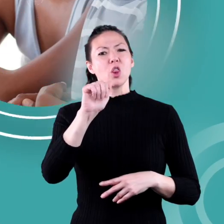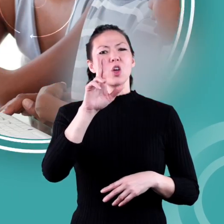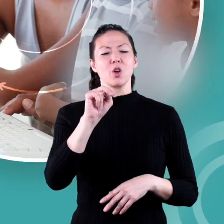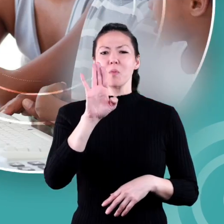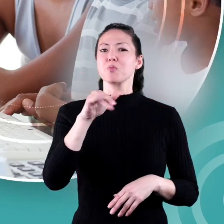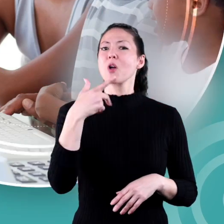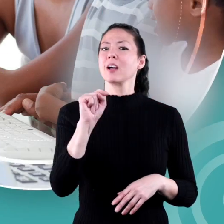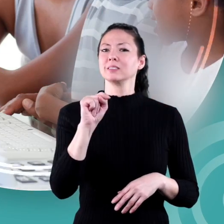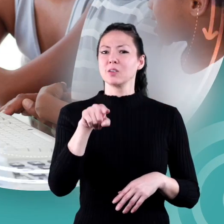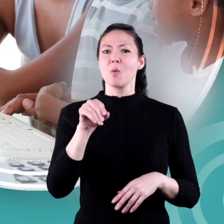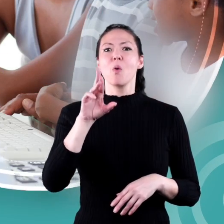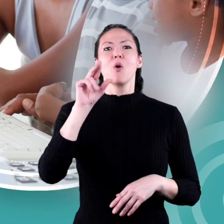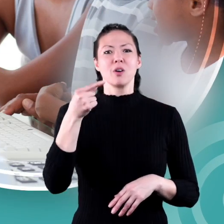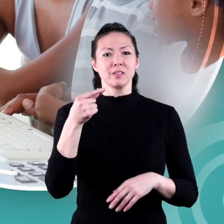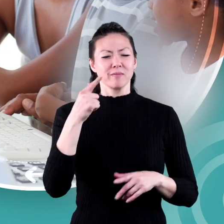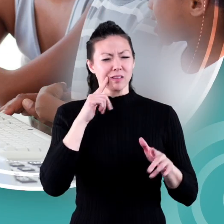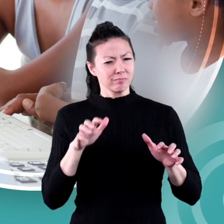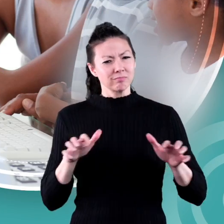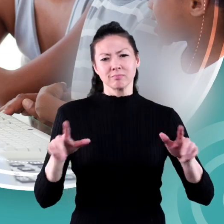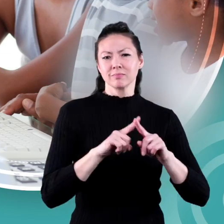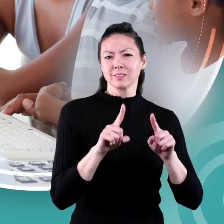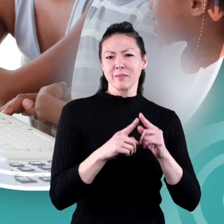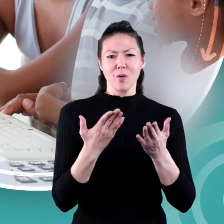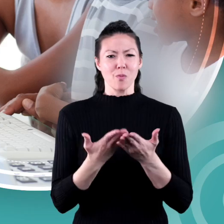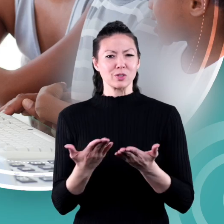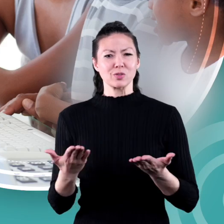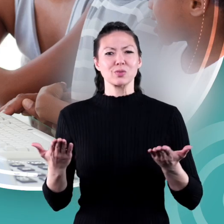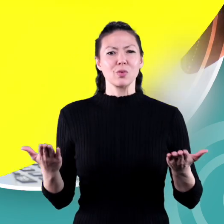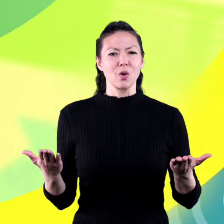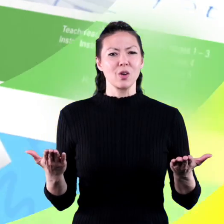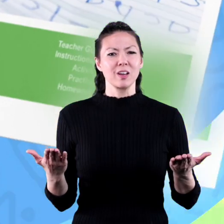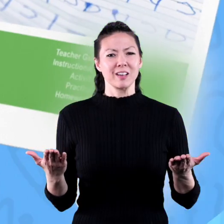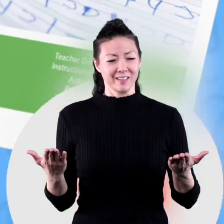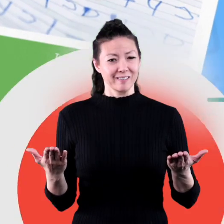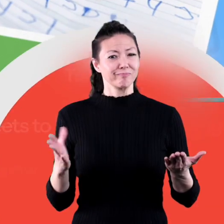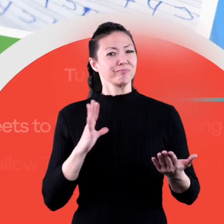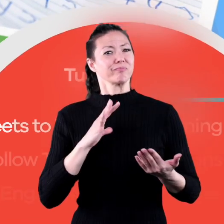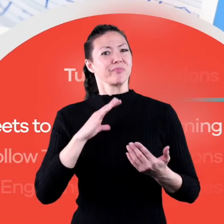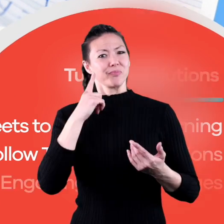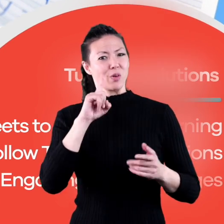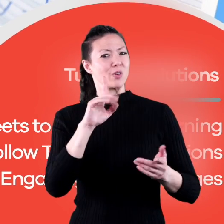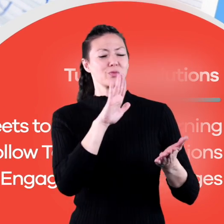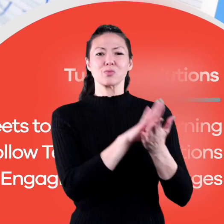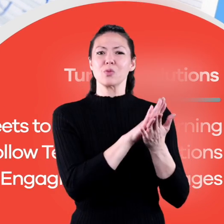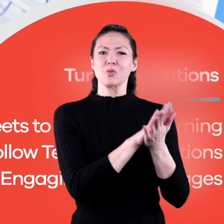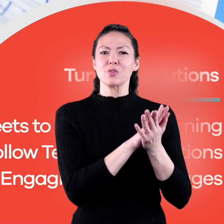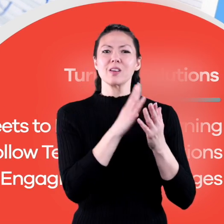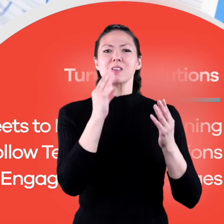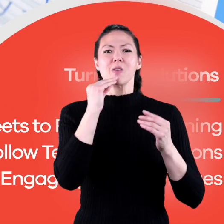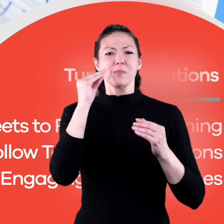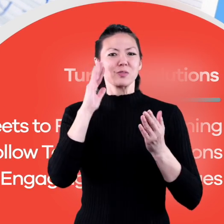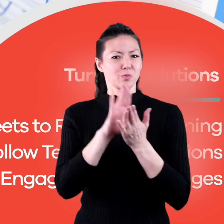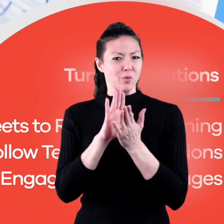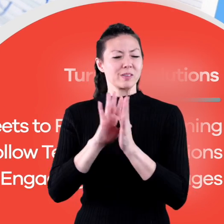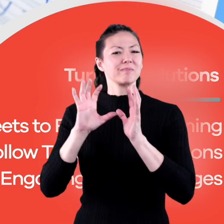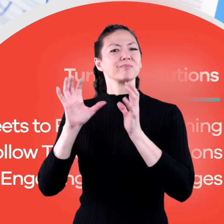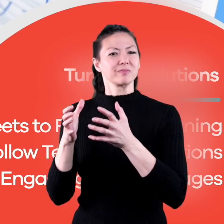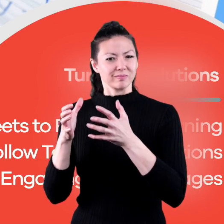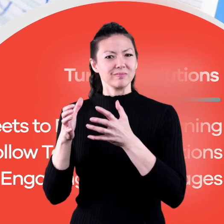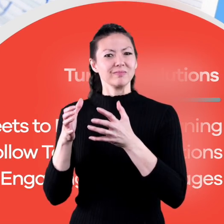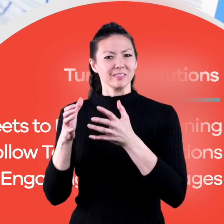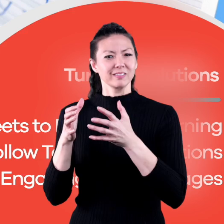learnbright.org For thousands of free resources and turnkey solutions for teachers and